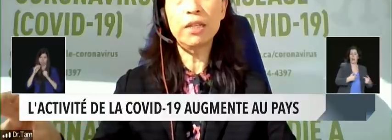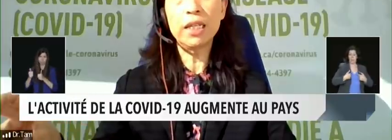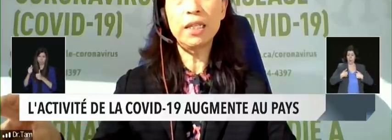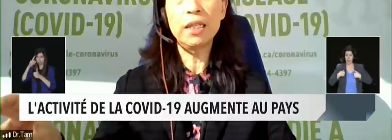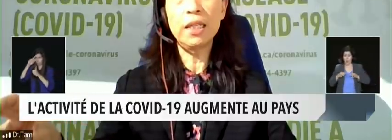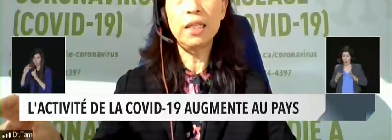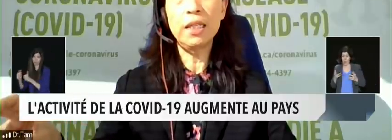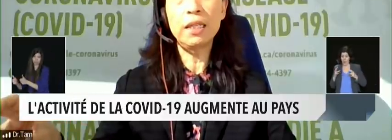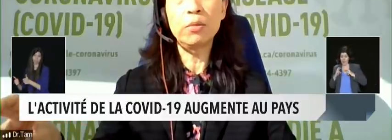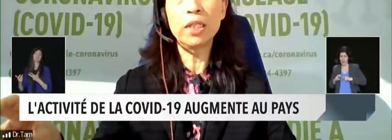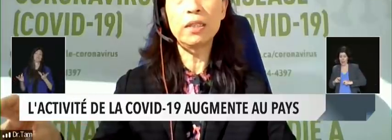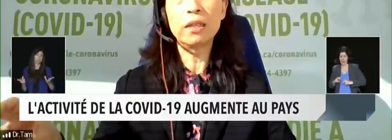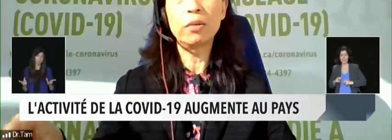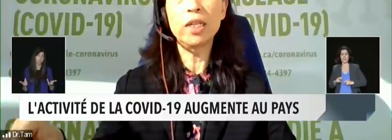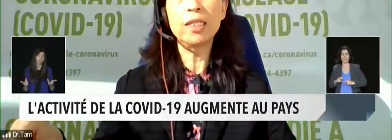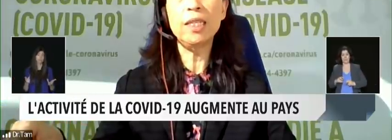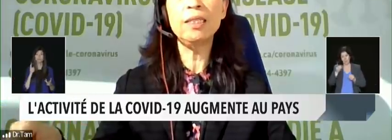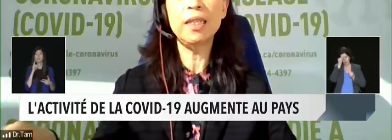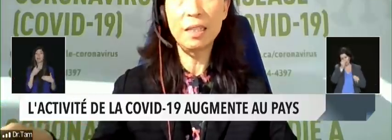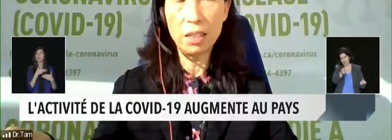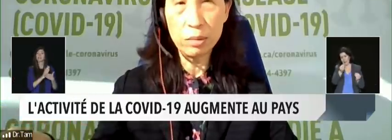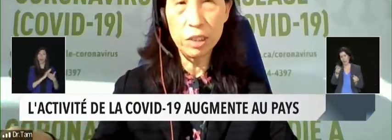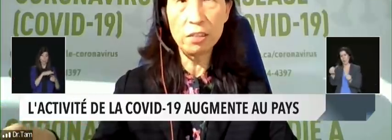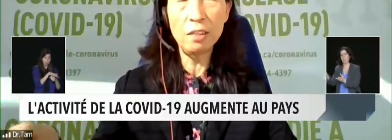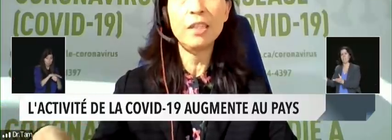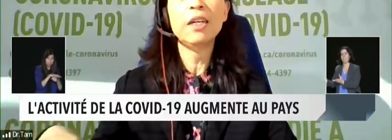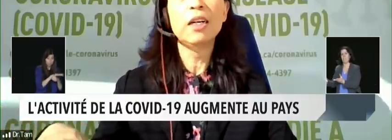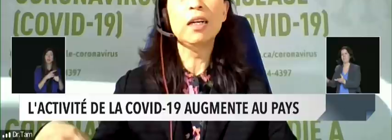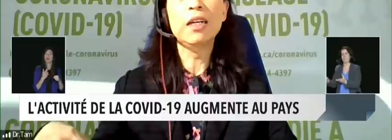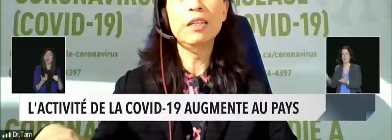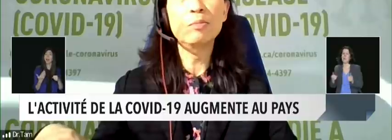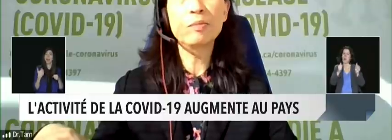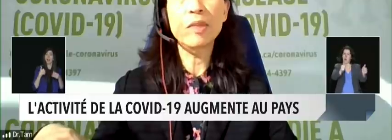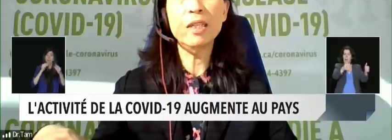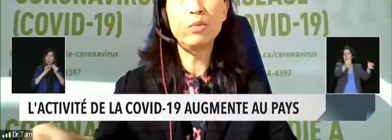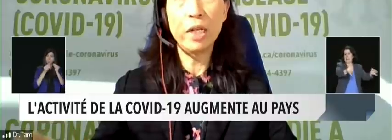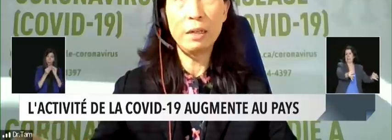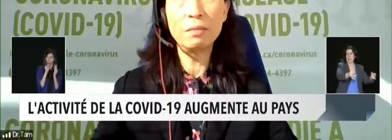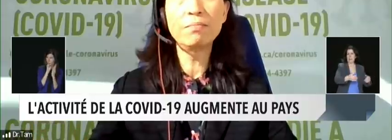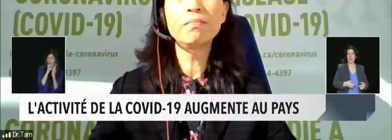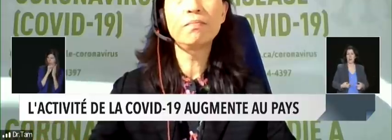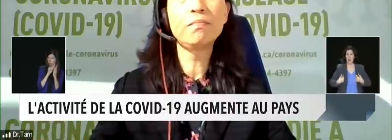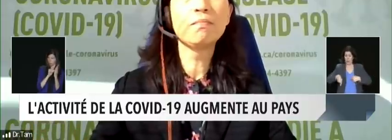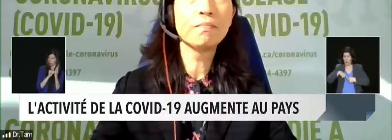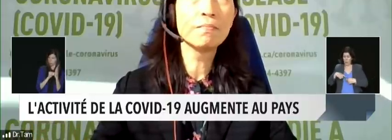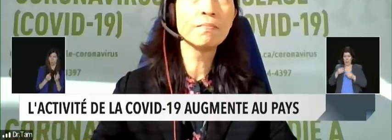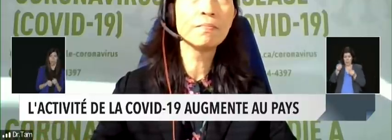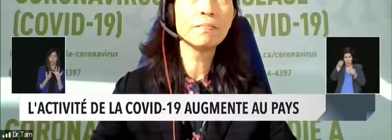disaggregating the ones acquired inside the hospital as well.